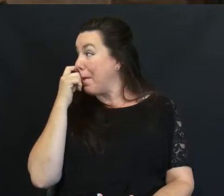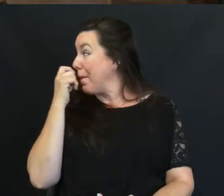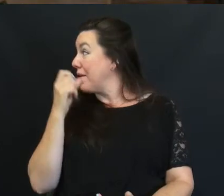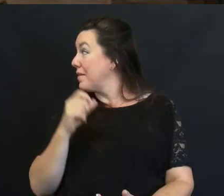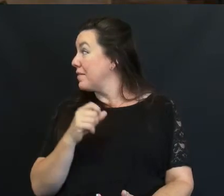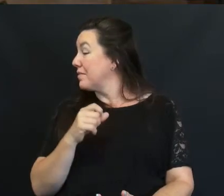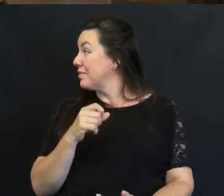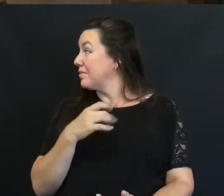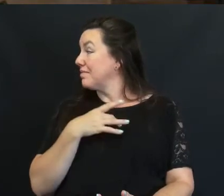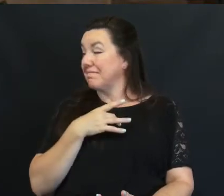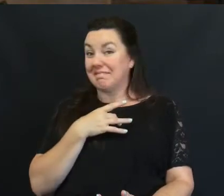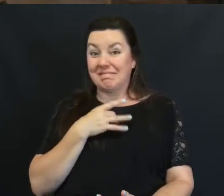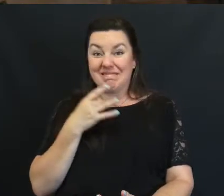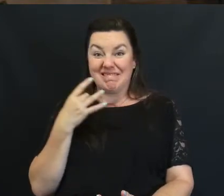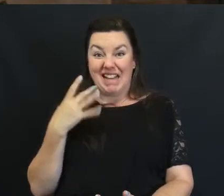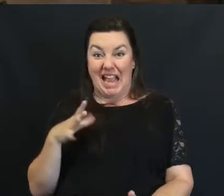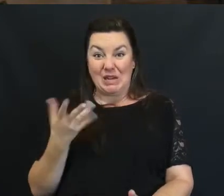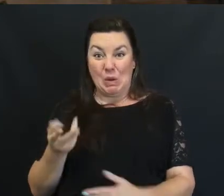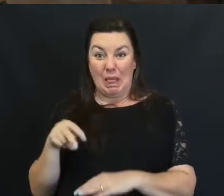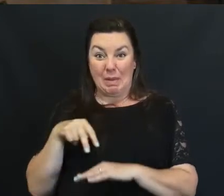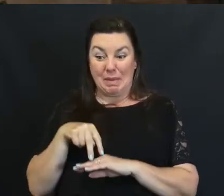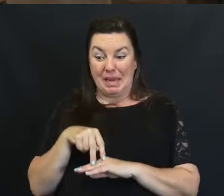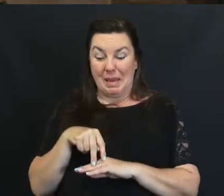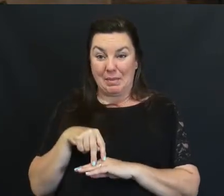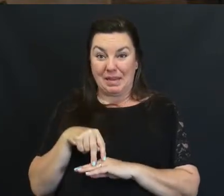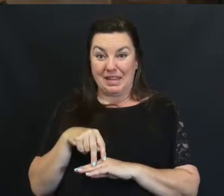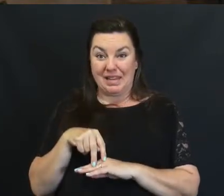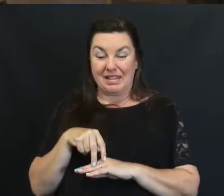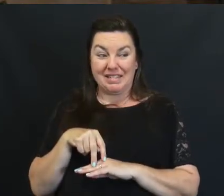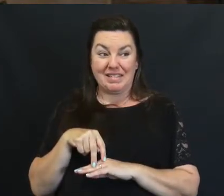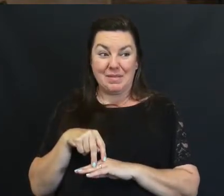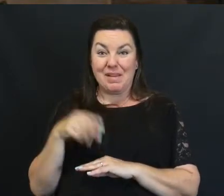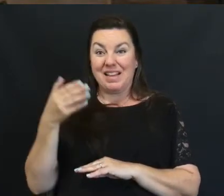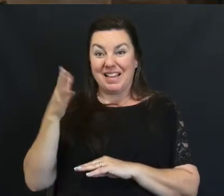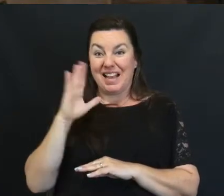I don't like being up here But God said to So